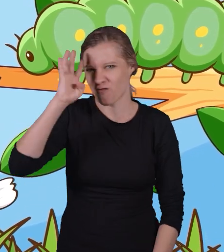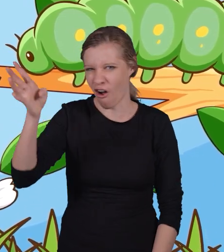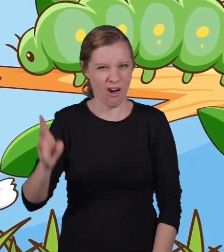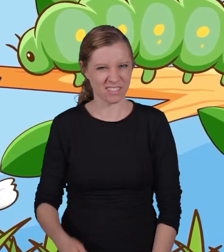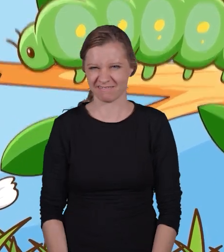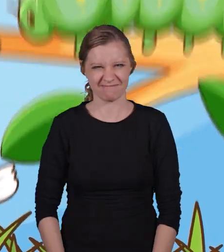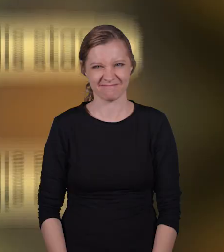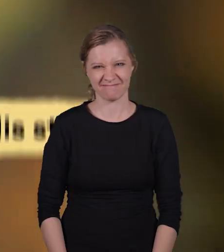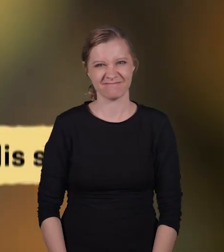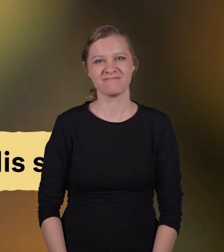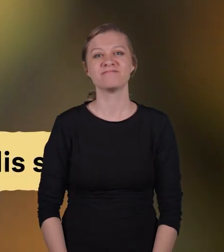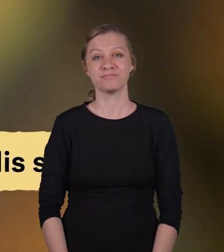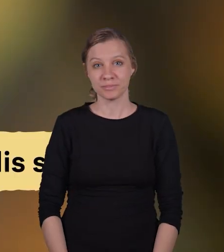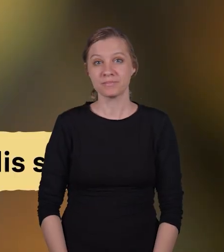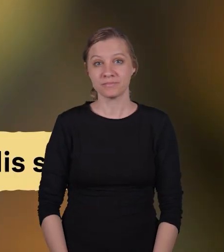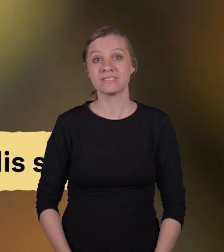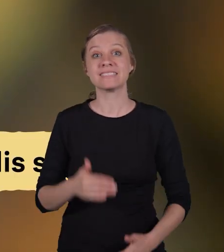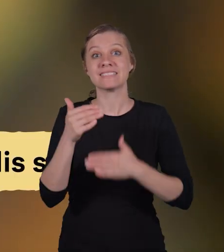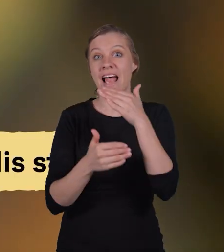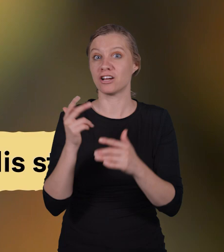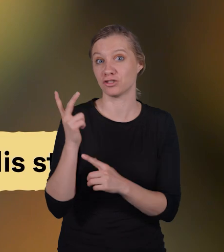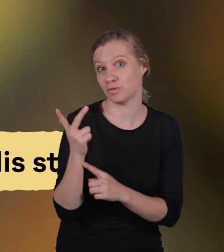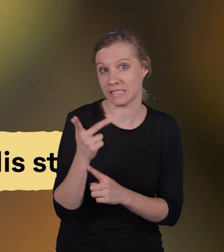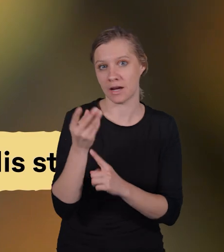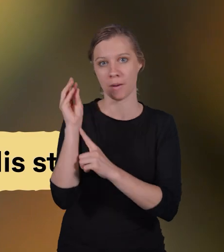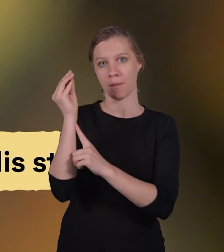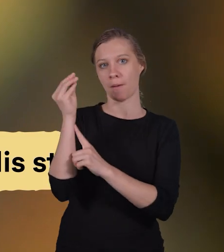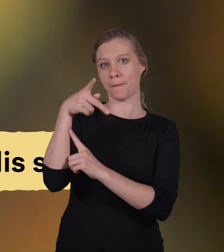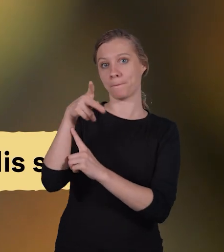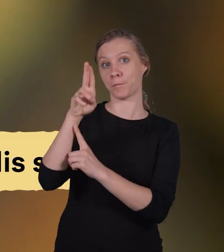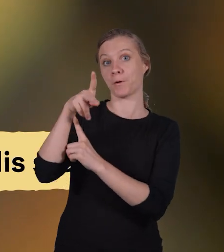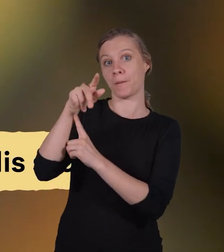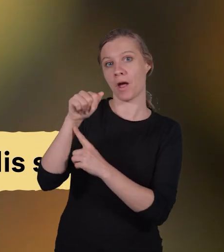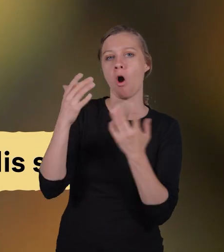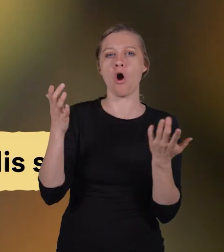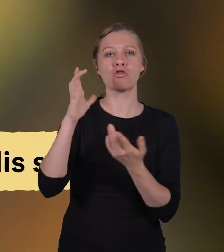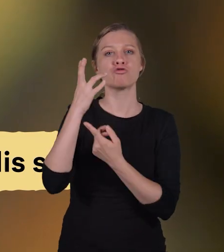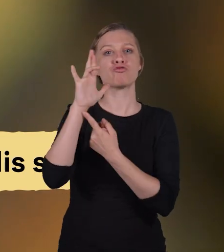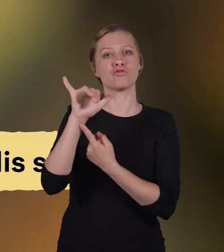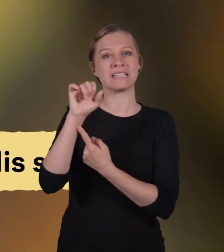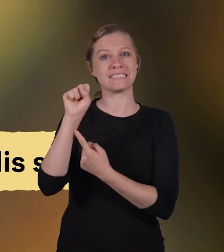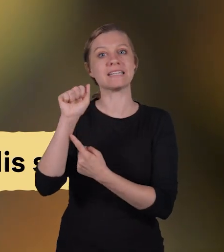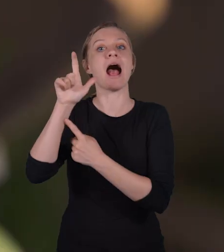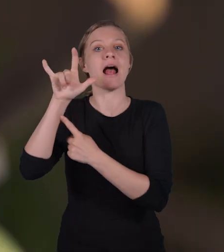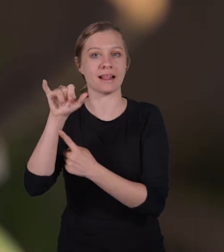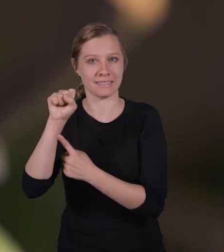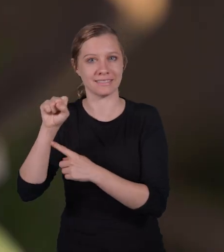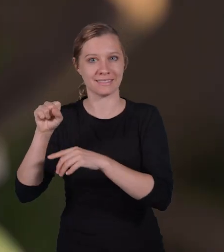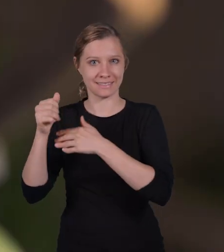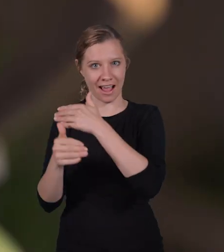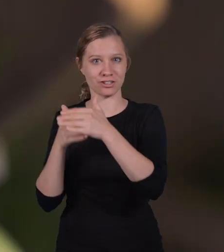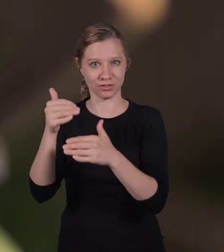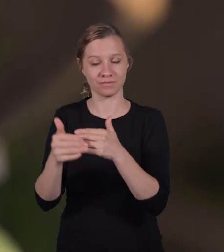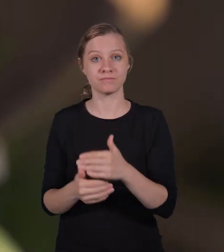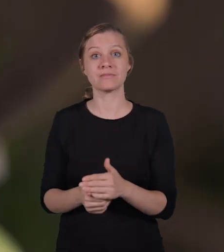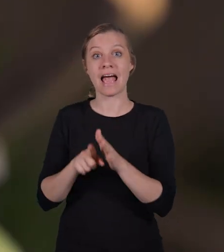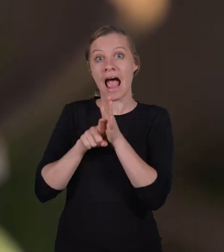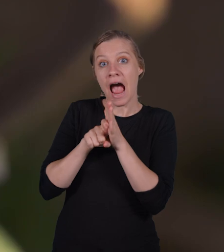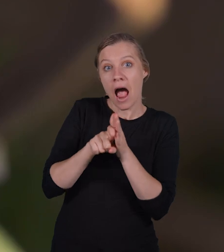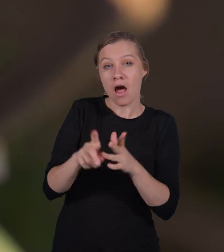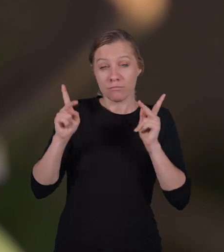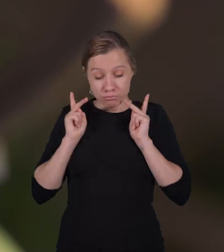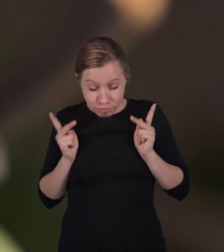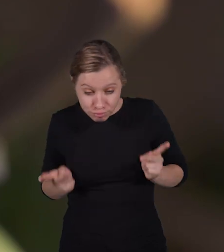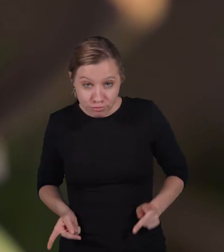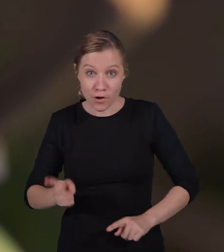False Stage 3 is the Pupa or Chrysalis stage. After a caterpillar has